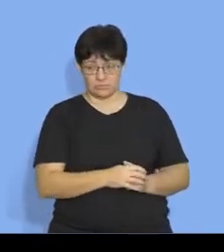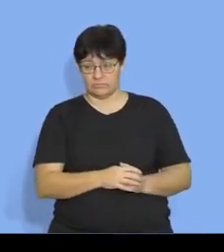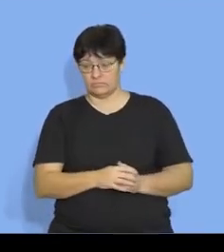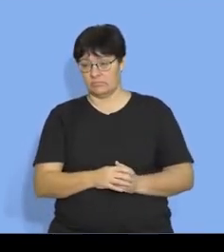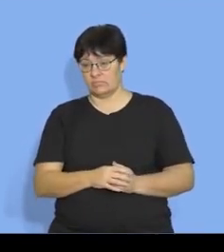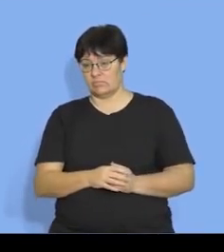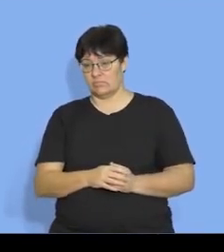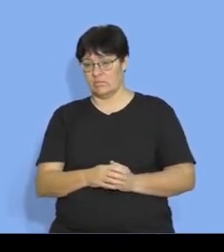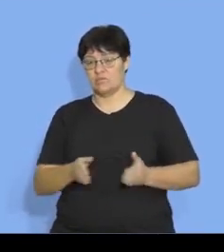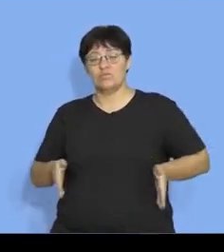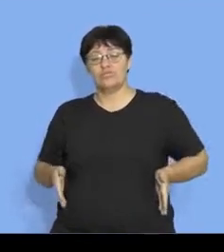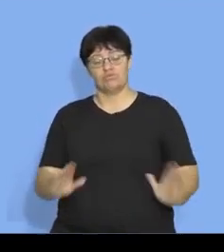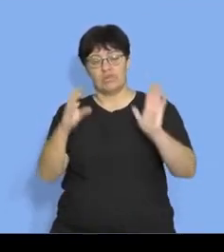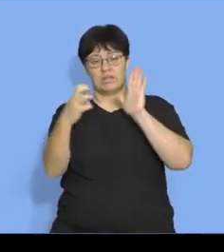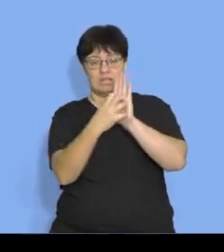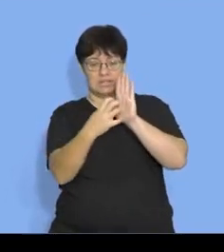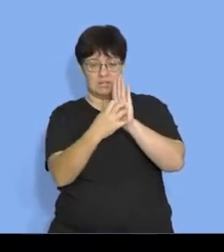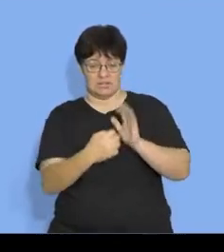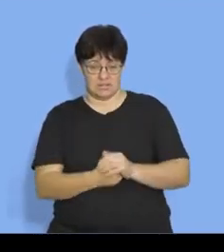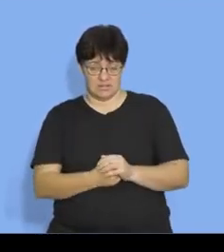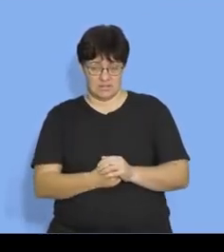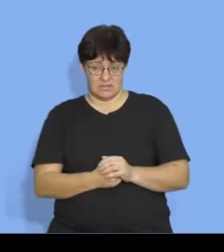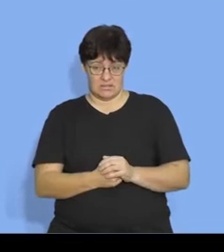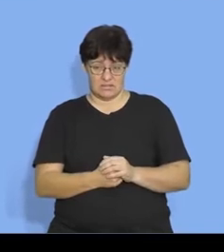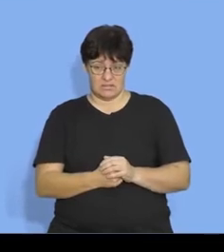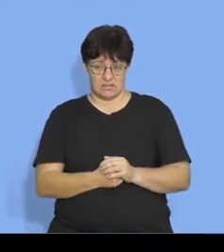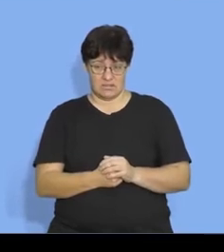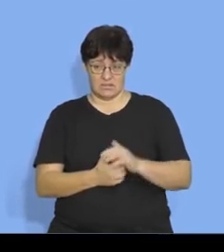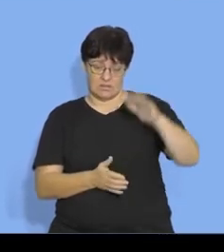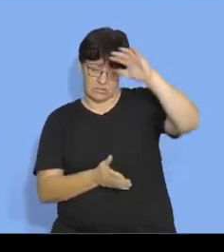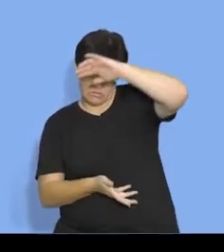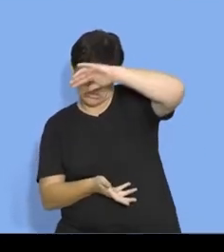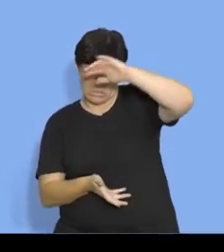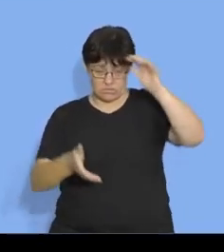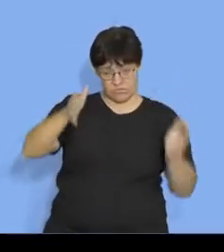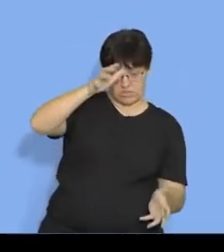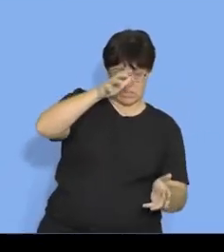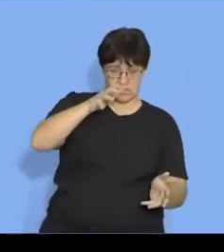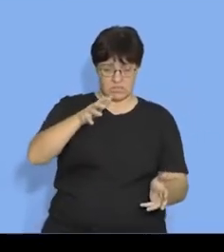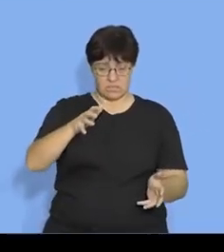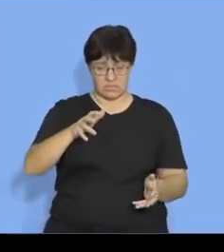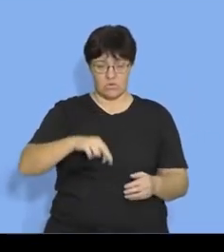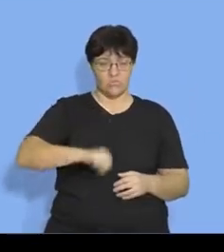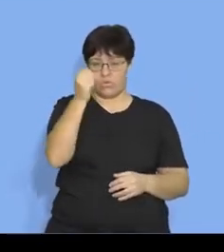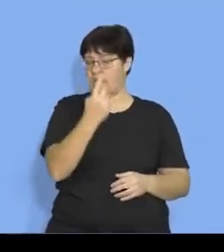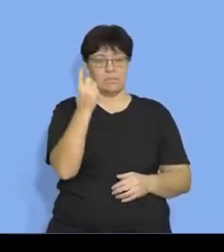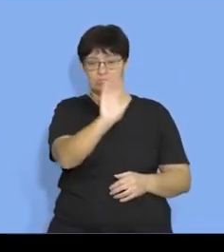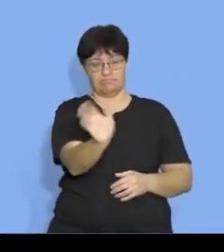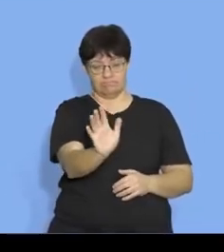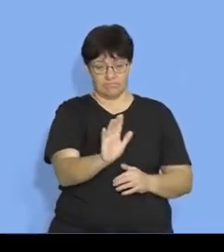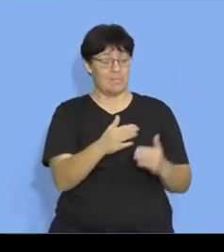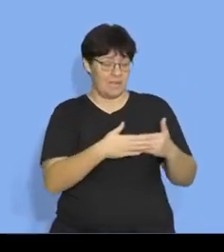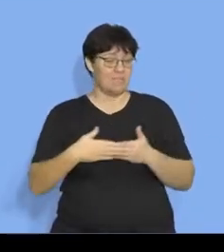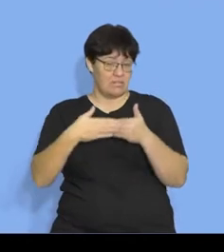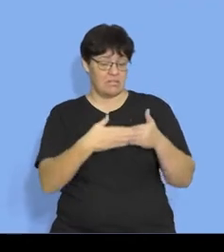this is a street map i don't have to you twist it so that it goes north up be